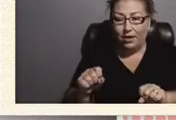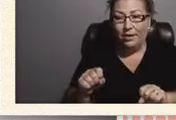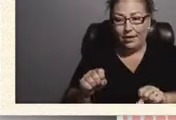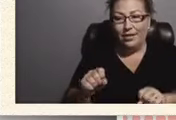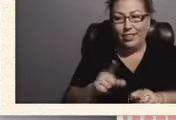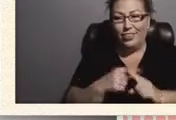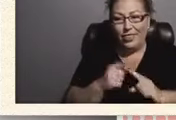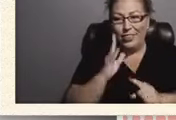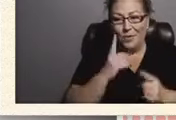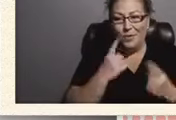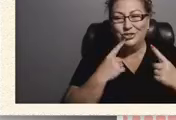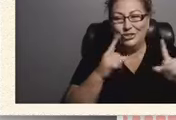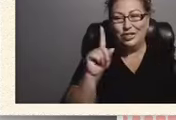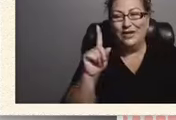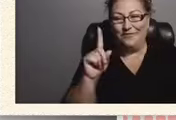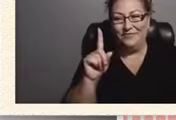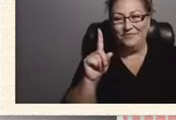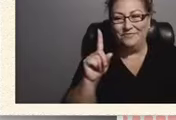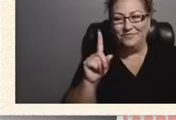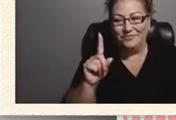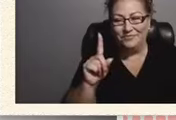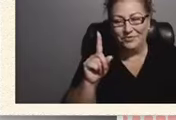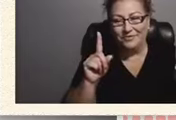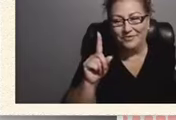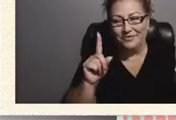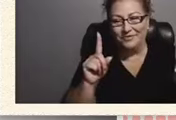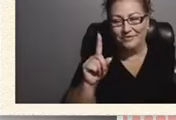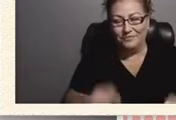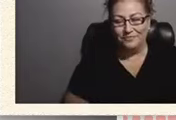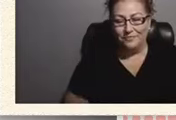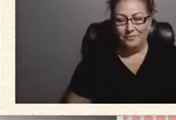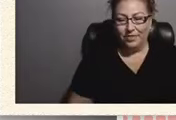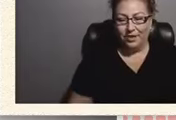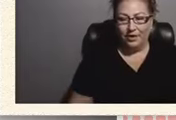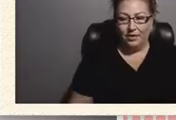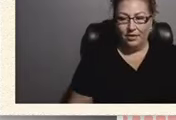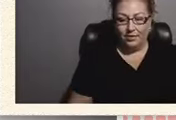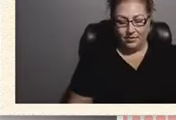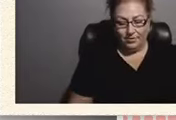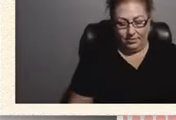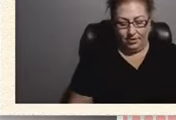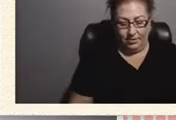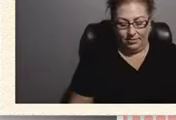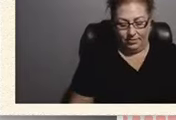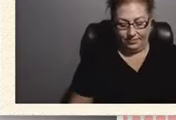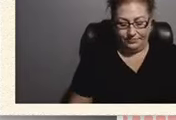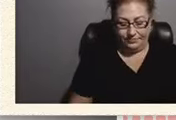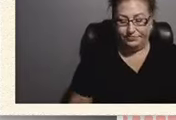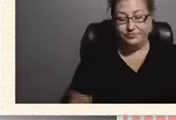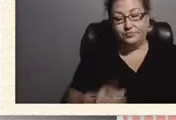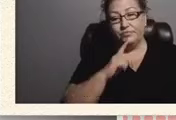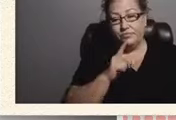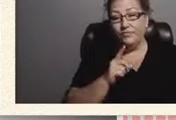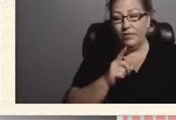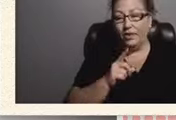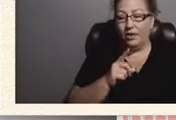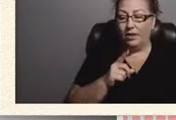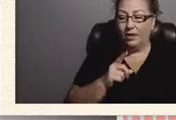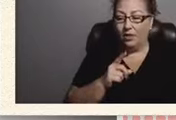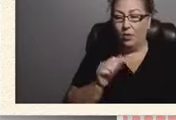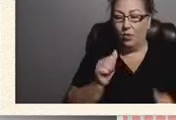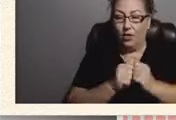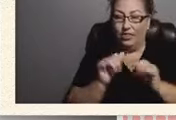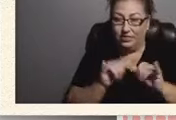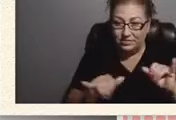great issues and unfortunately with the school system and the doctors